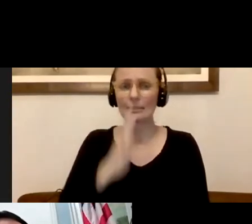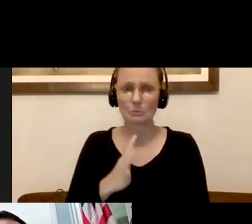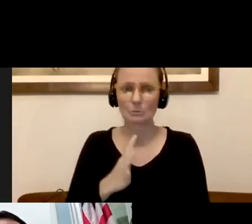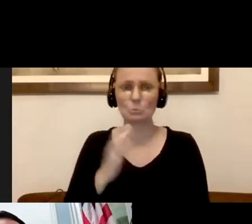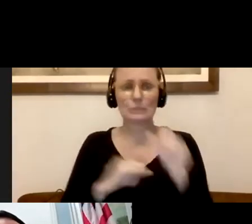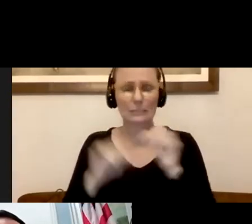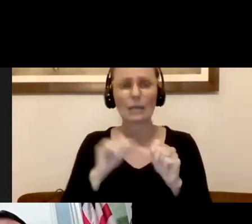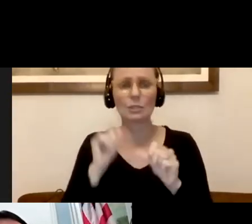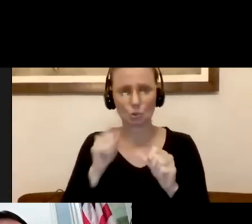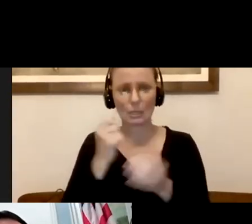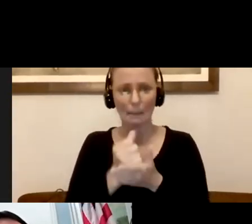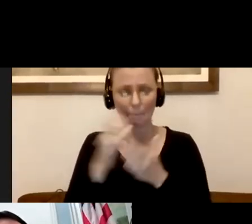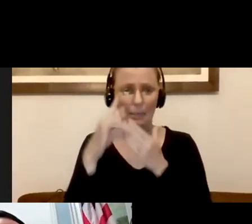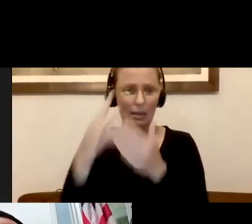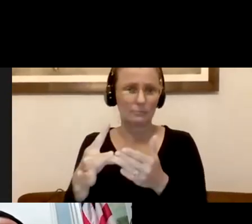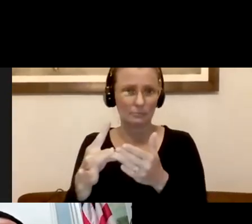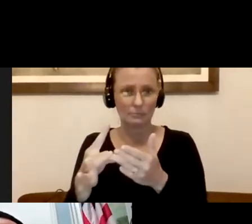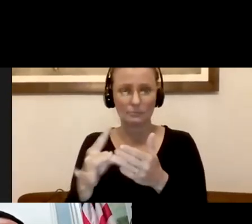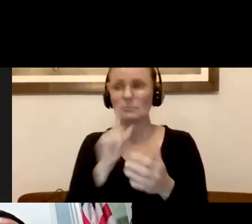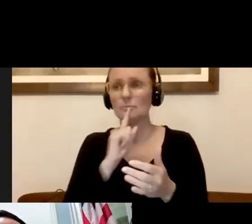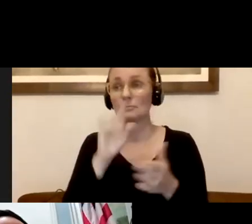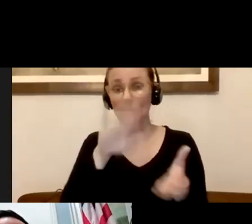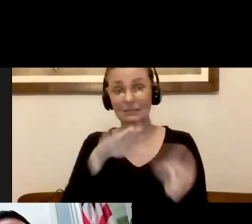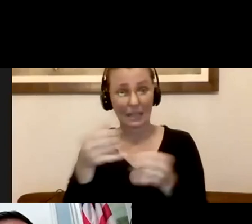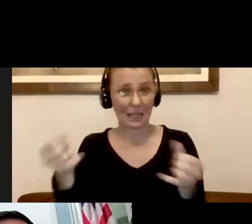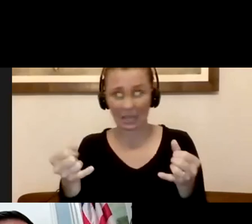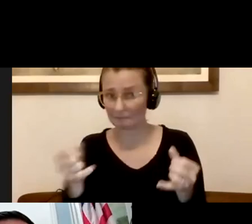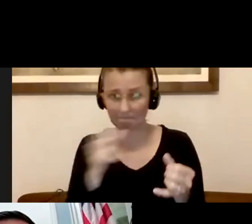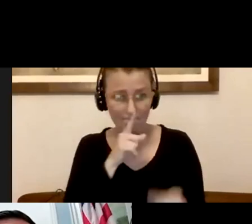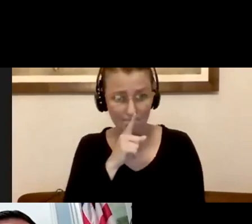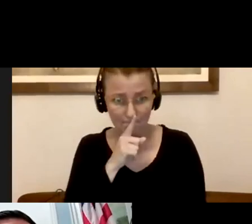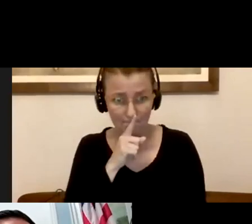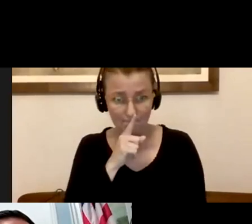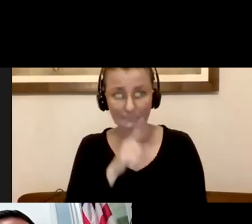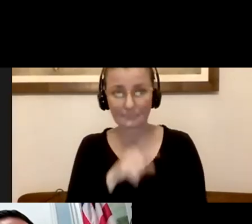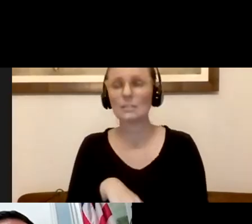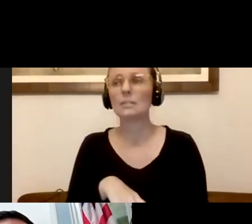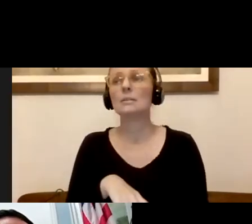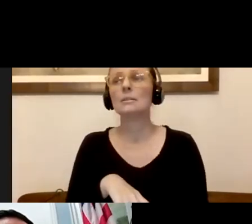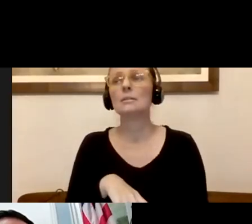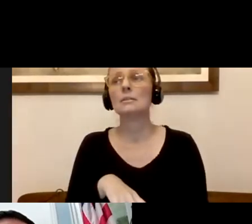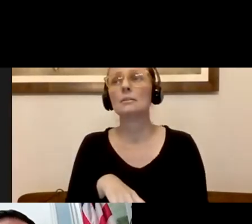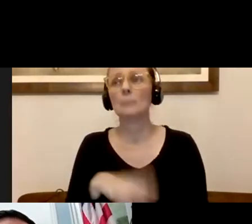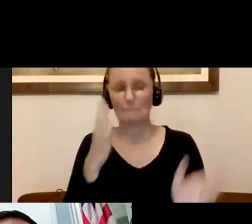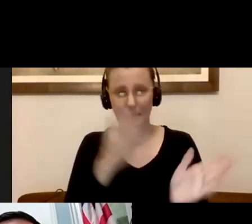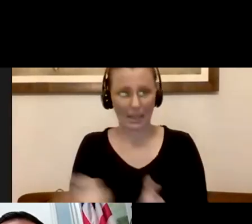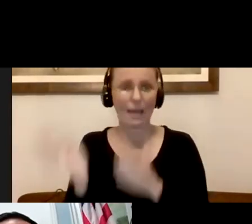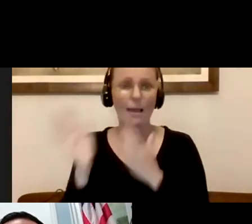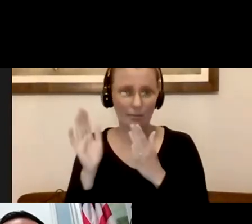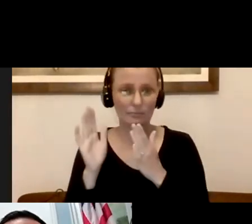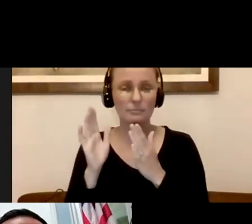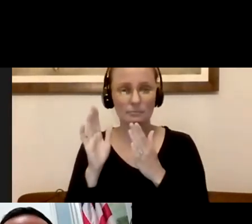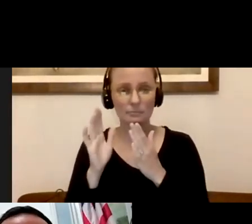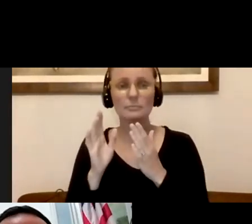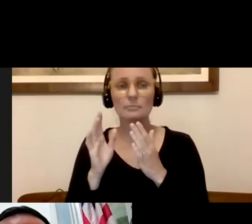a hard date yet. And it shouldn't be about a date. It should be about a plan, a plan that is bolstered by advanced levels of testing, viral